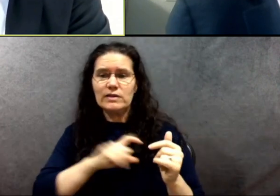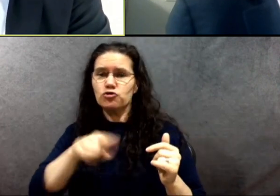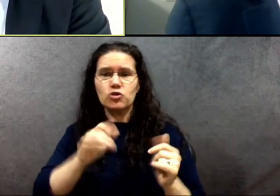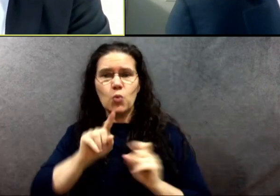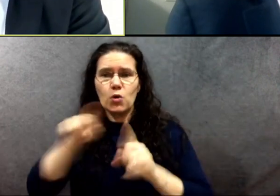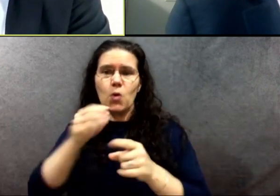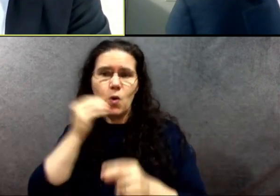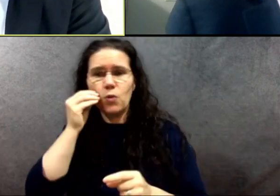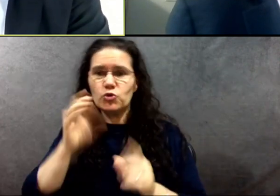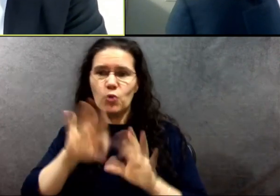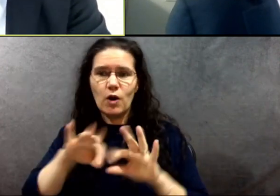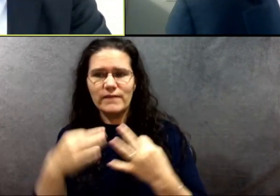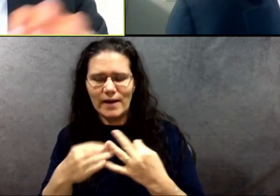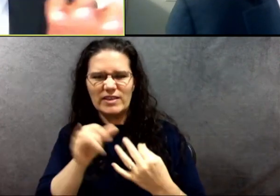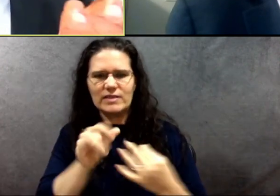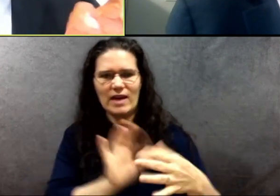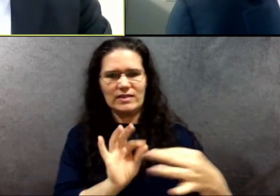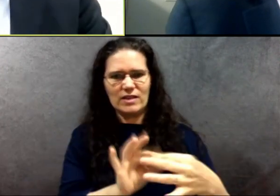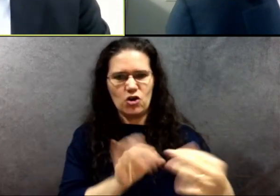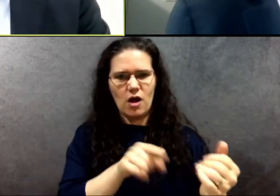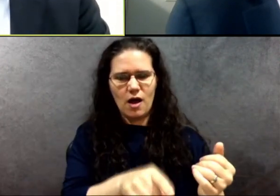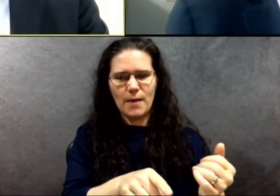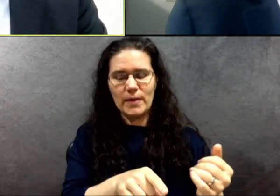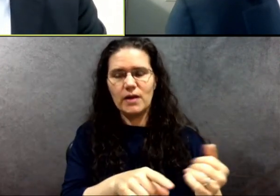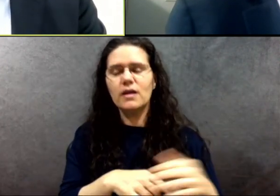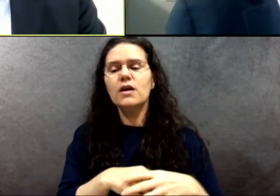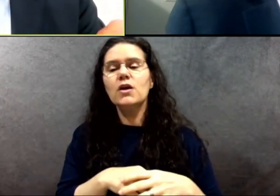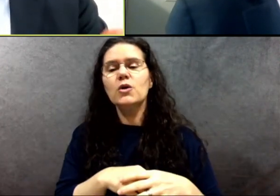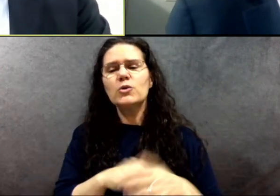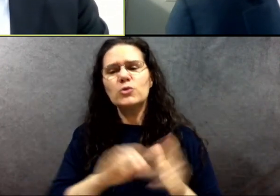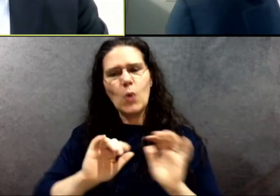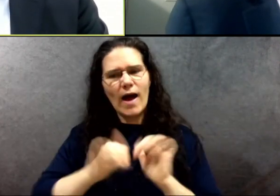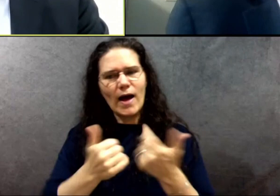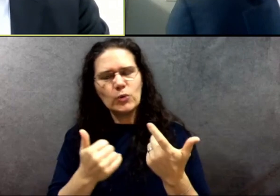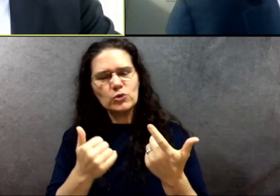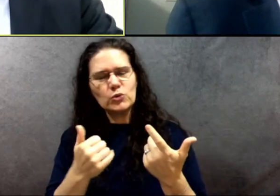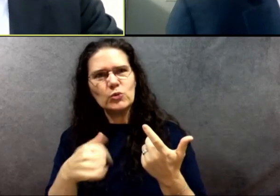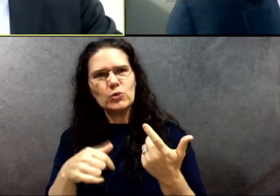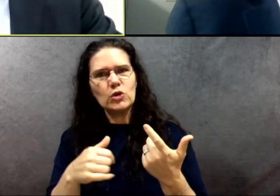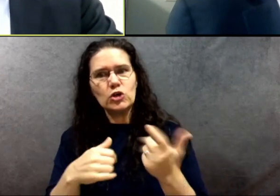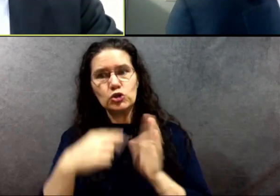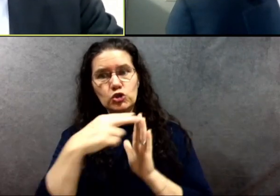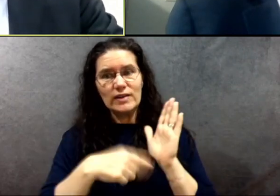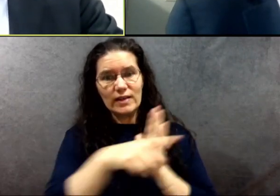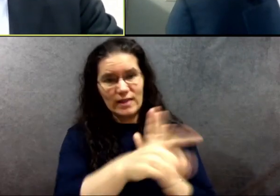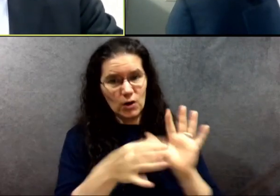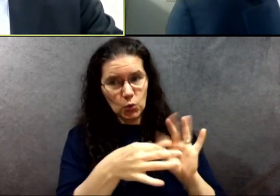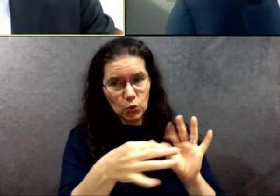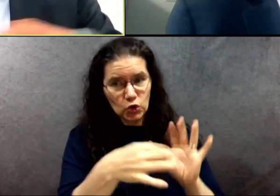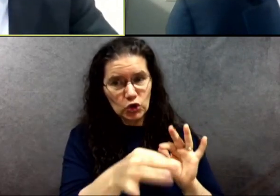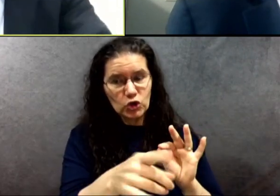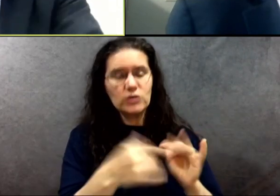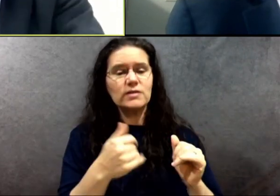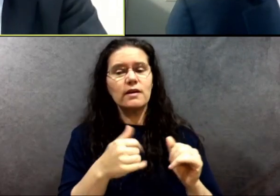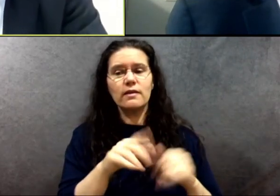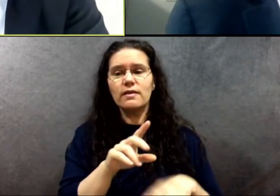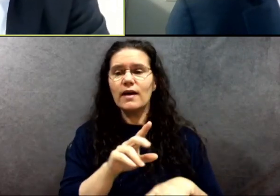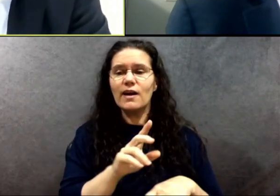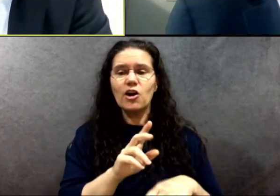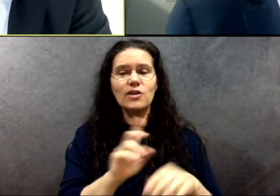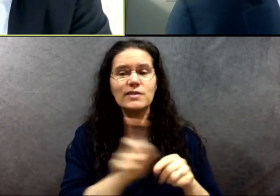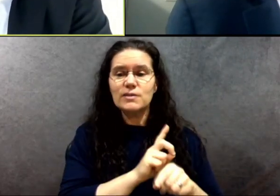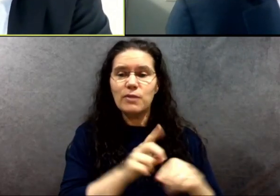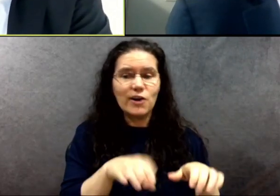how do we identify those police officers when their words and their disciplinary actions result in these horrific